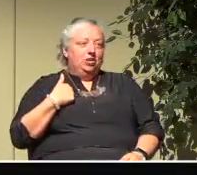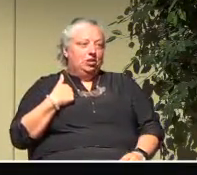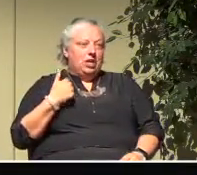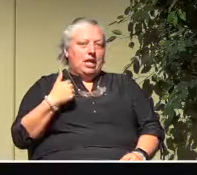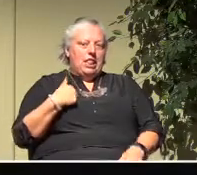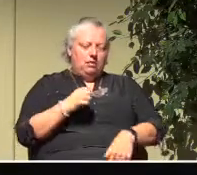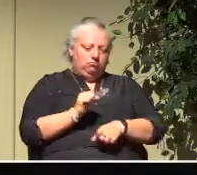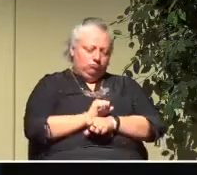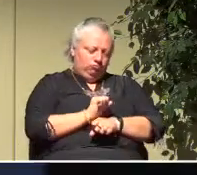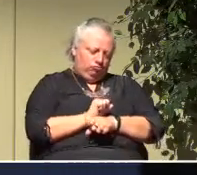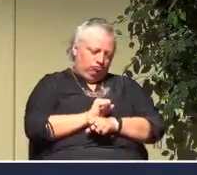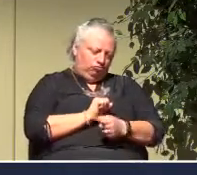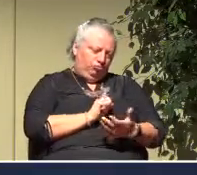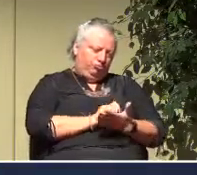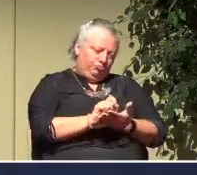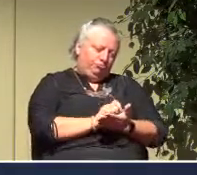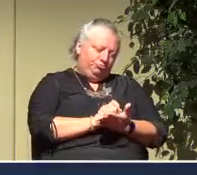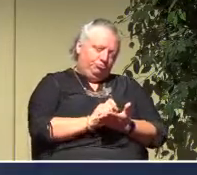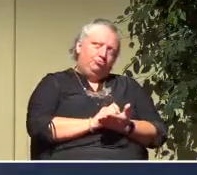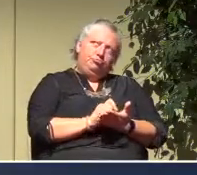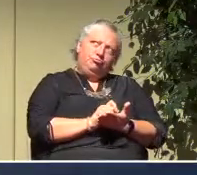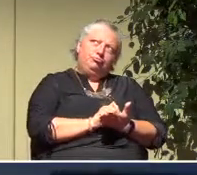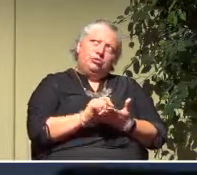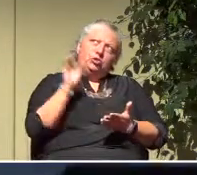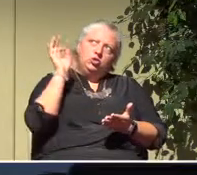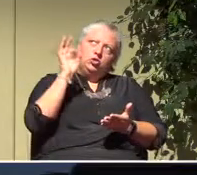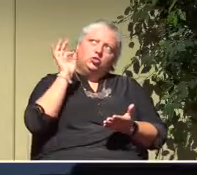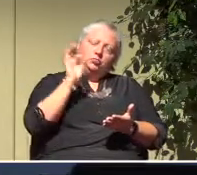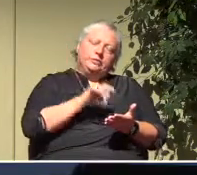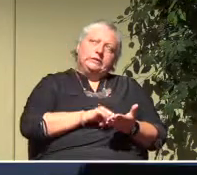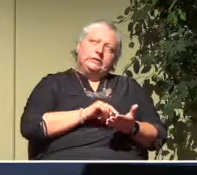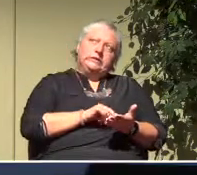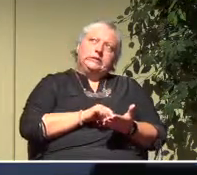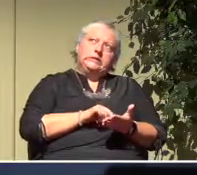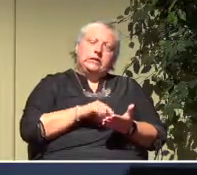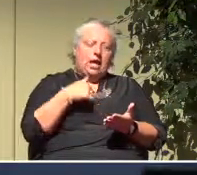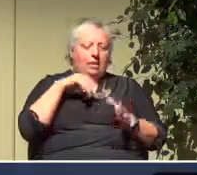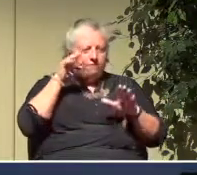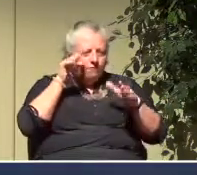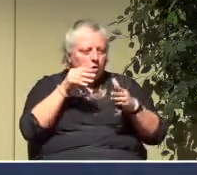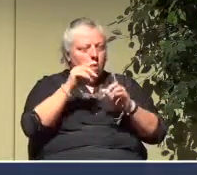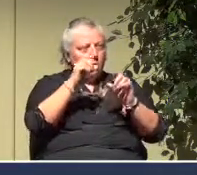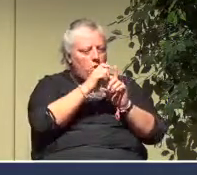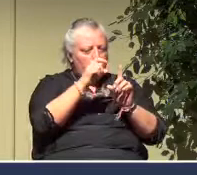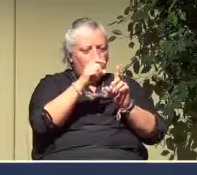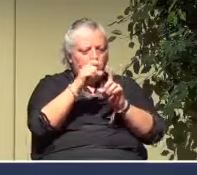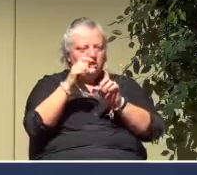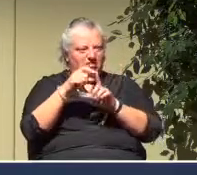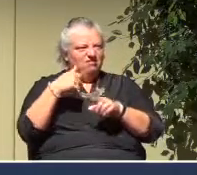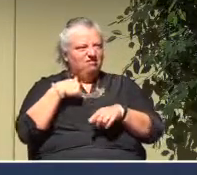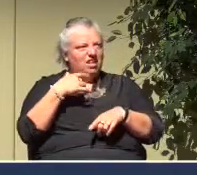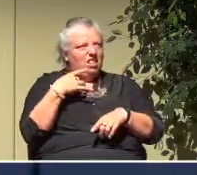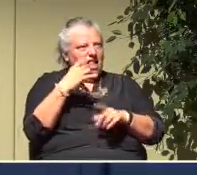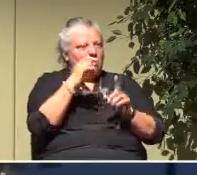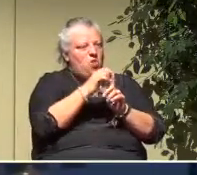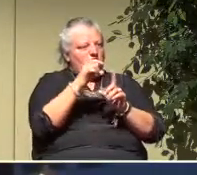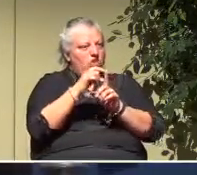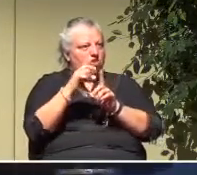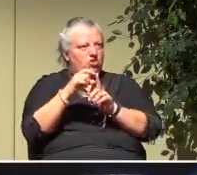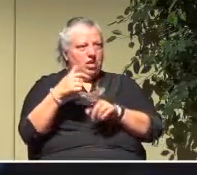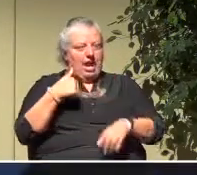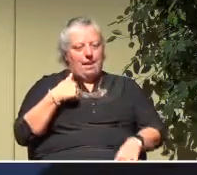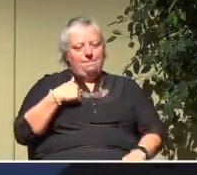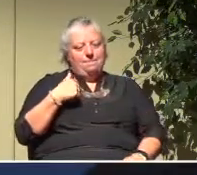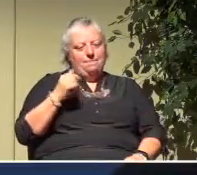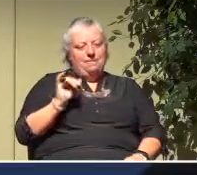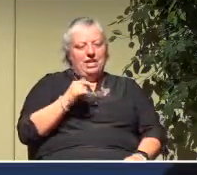work on a sermon for a service. I'm focused on that. I'm focused on the word. I'm a word kind of guy. If you want to put it this way, I'm